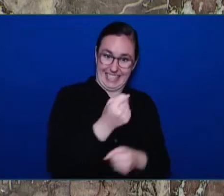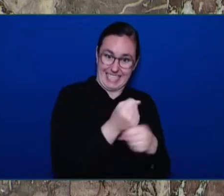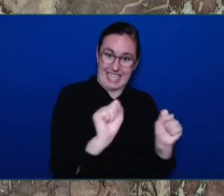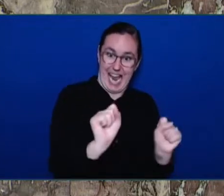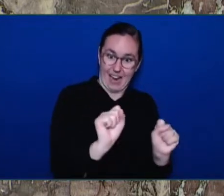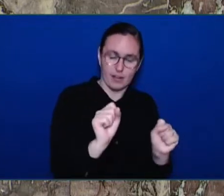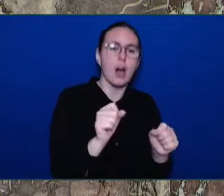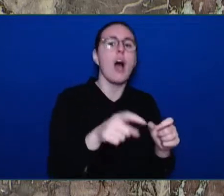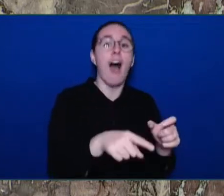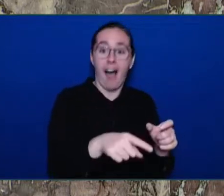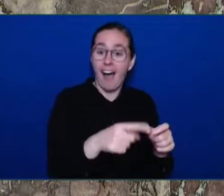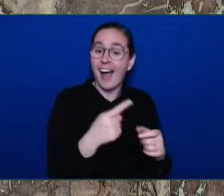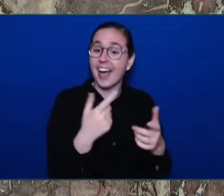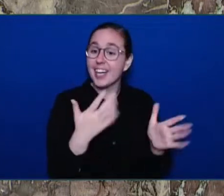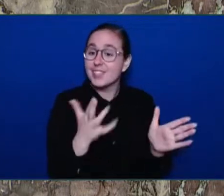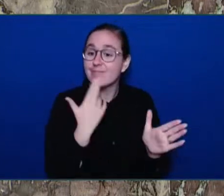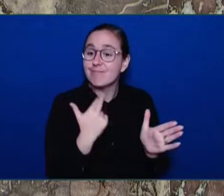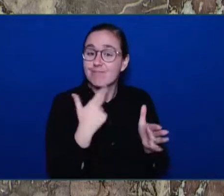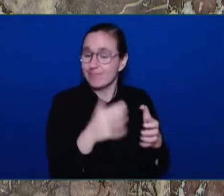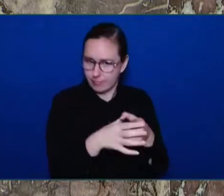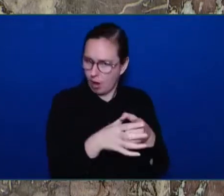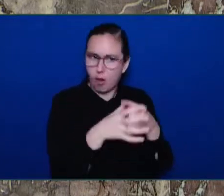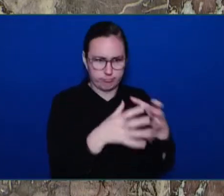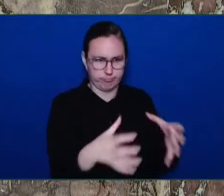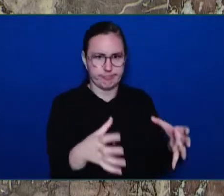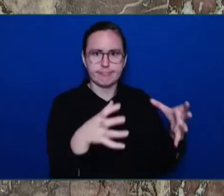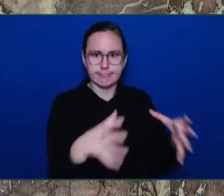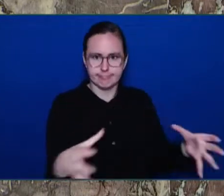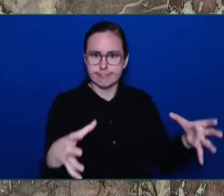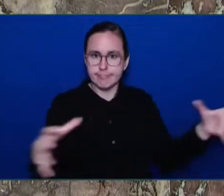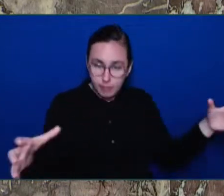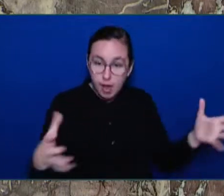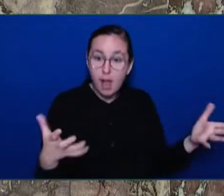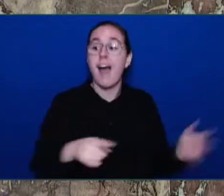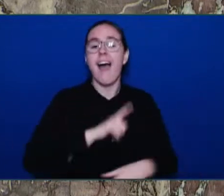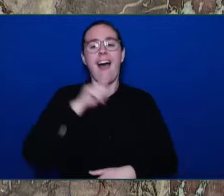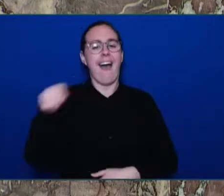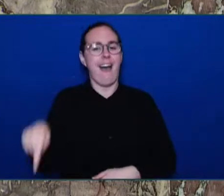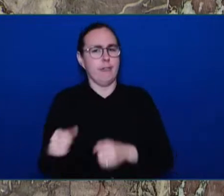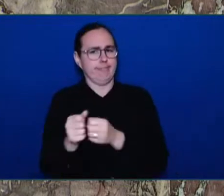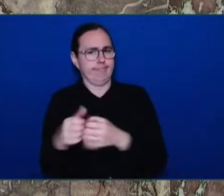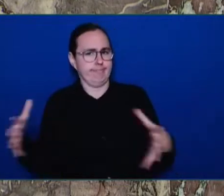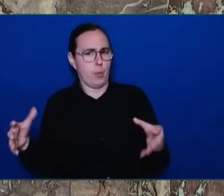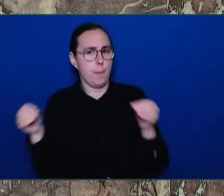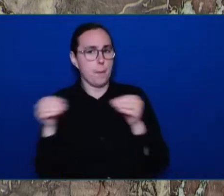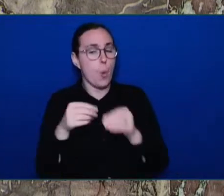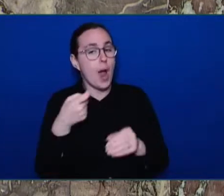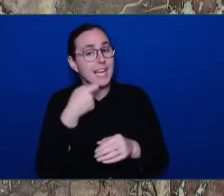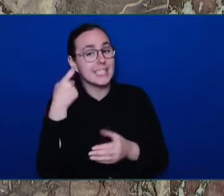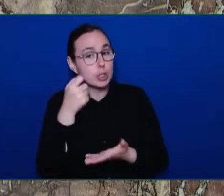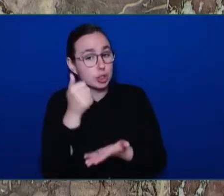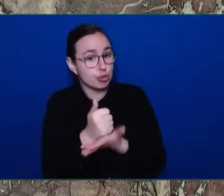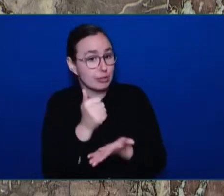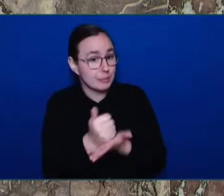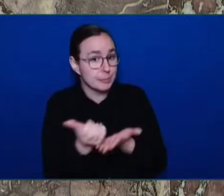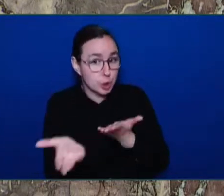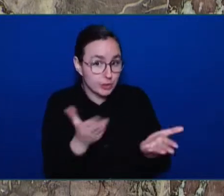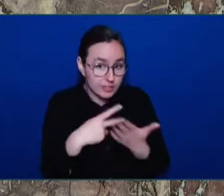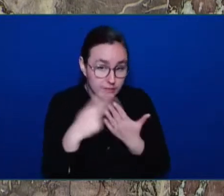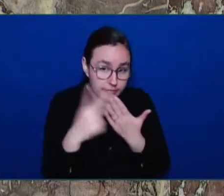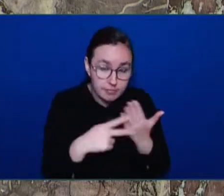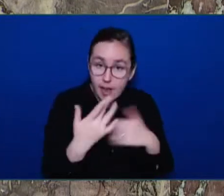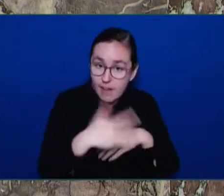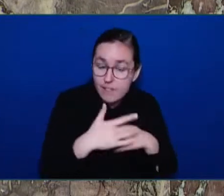why we introduced new regulations into the treatment and recovery sector, and we're going to do more. Across the continuum, almost every